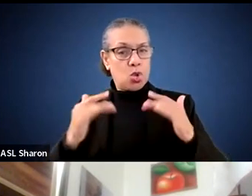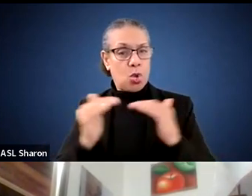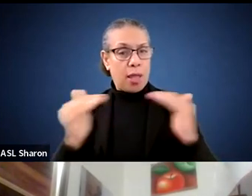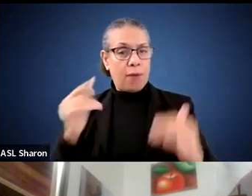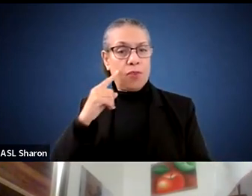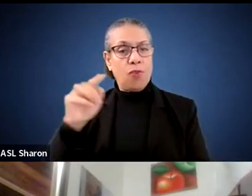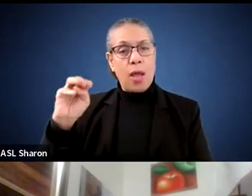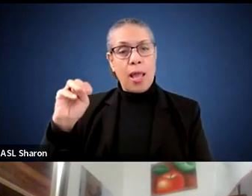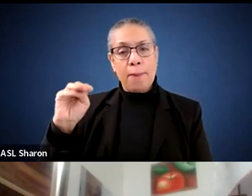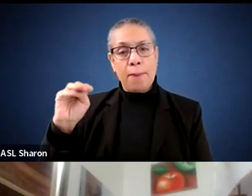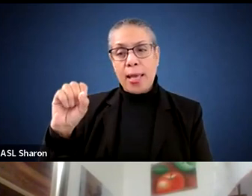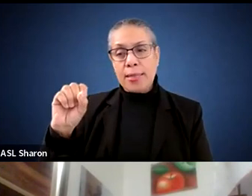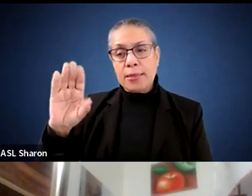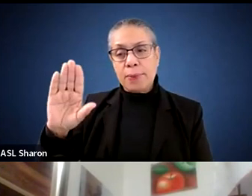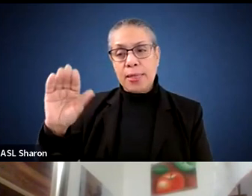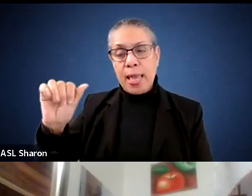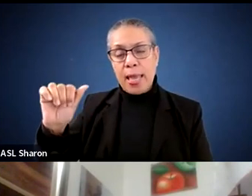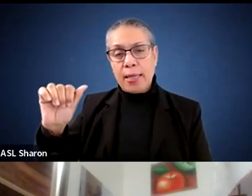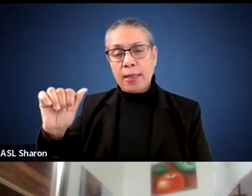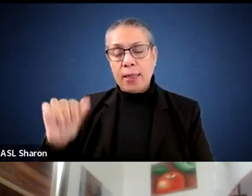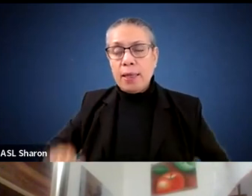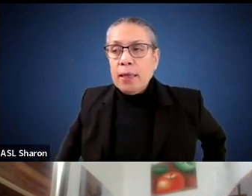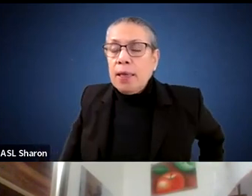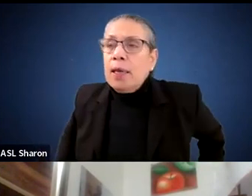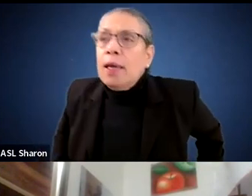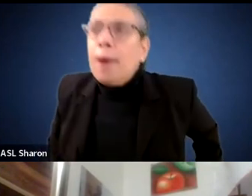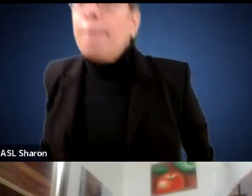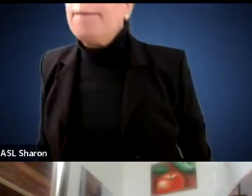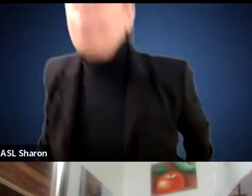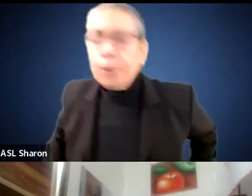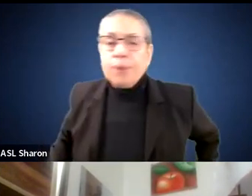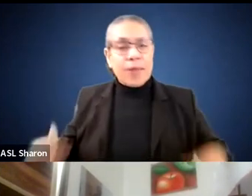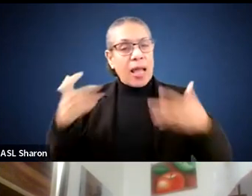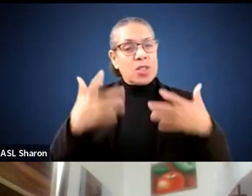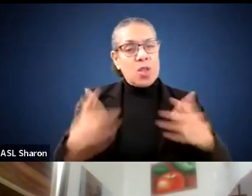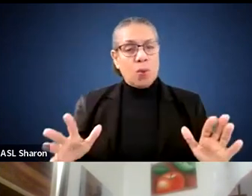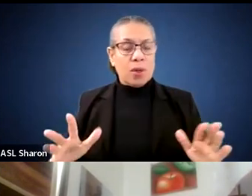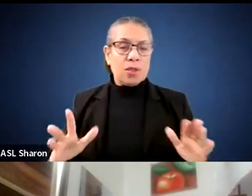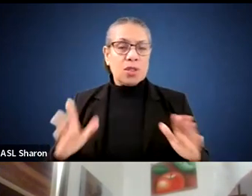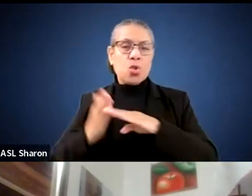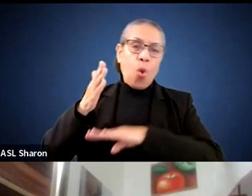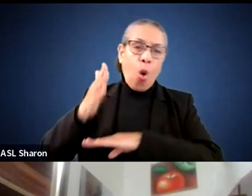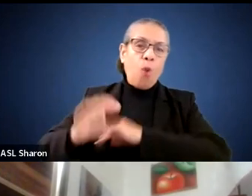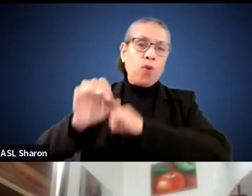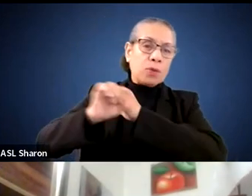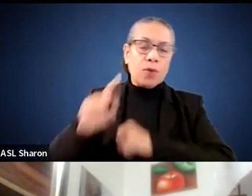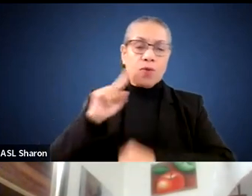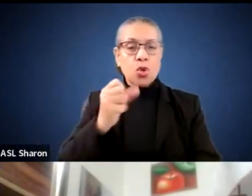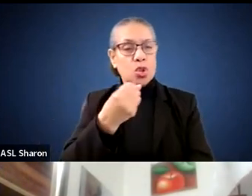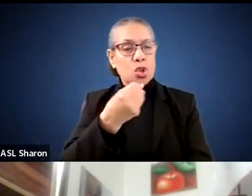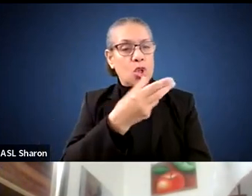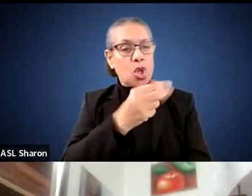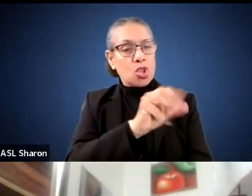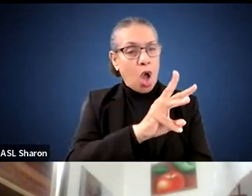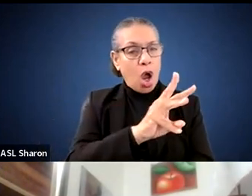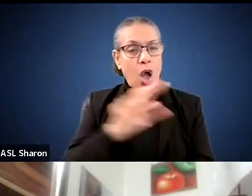MSBA. And so what is the, I don't want to over hype opportunities for the Shaw Taylor families.